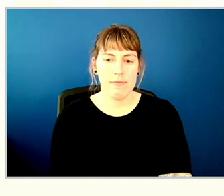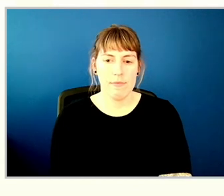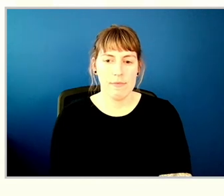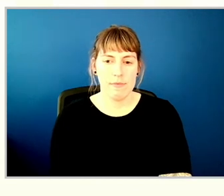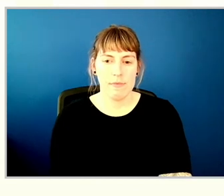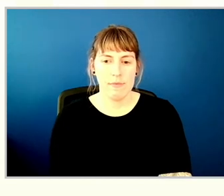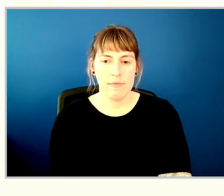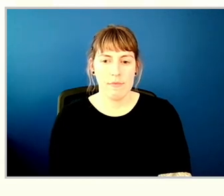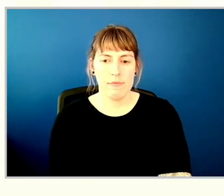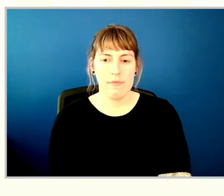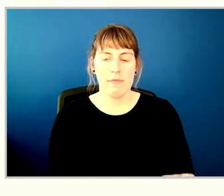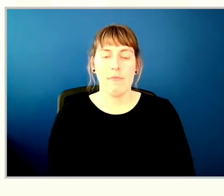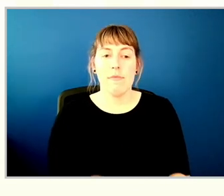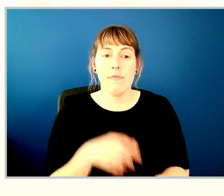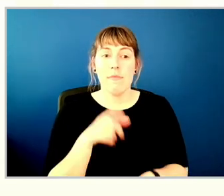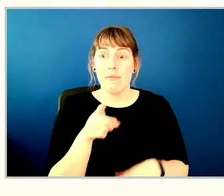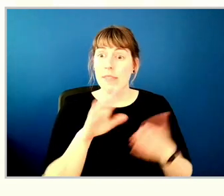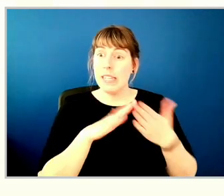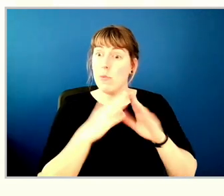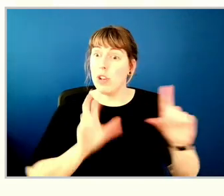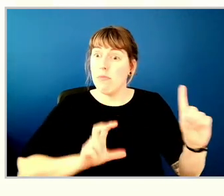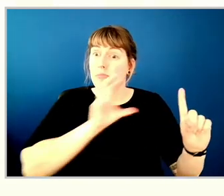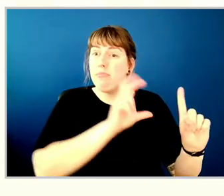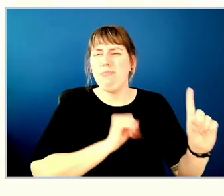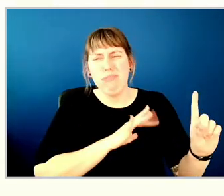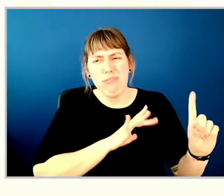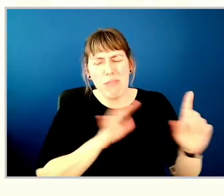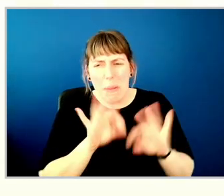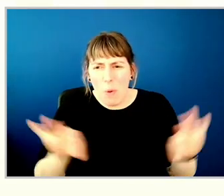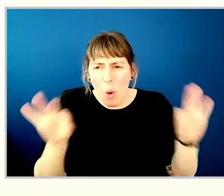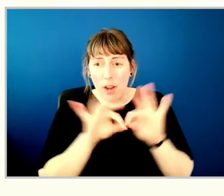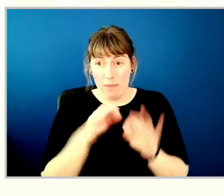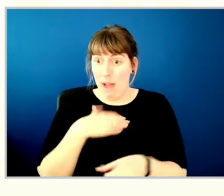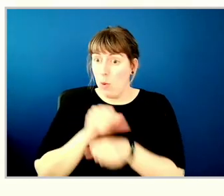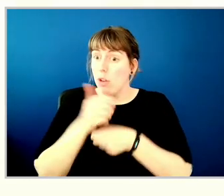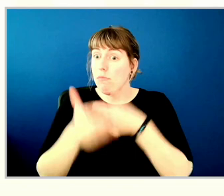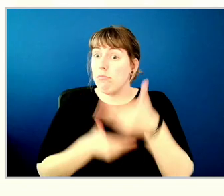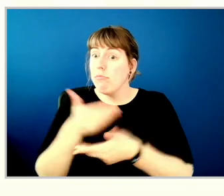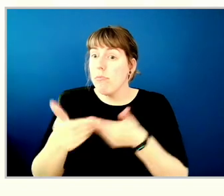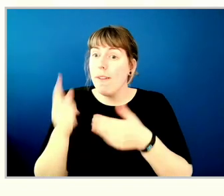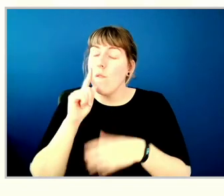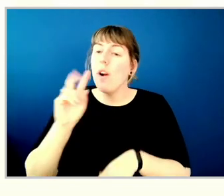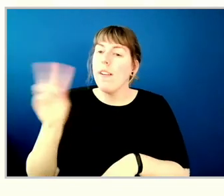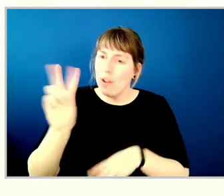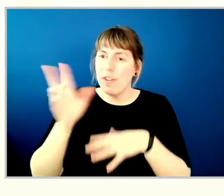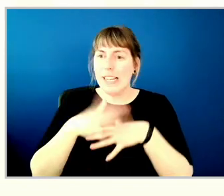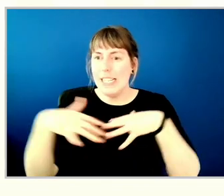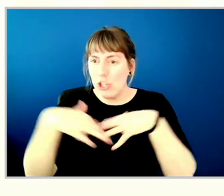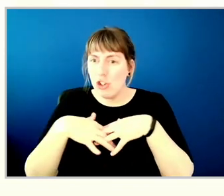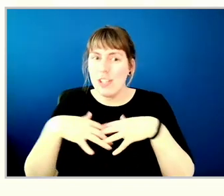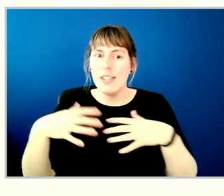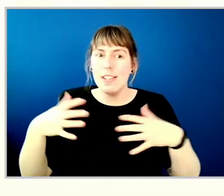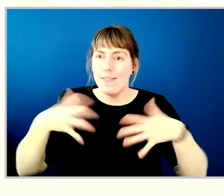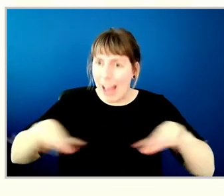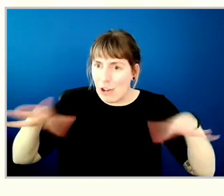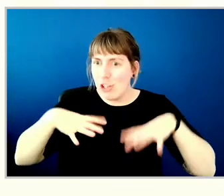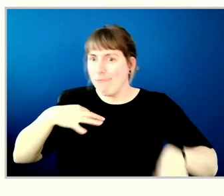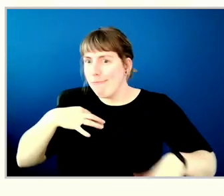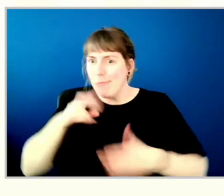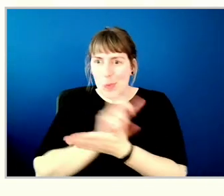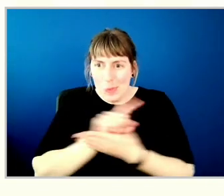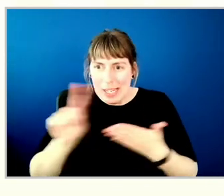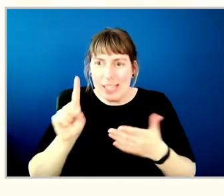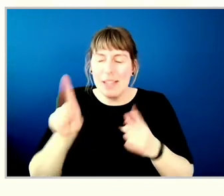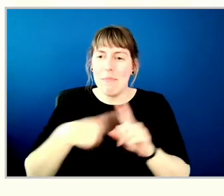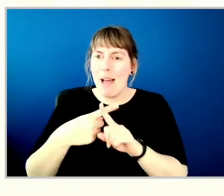Giving back to the community is huge, and that's something that I do in my work with Vancouver Indigenous Fashion Week and Supernaturals and the basketball team. What's really